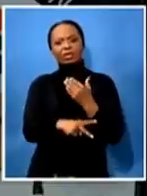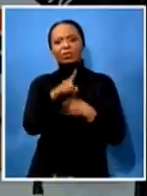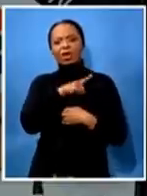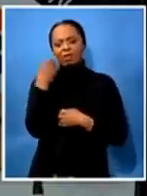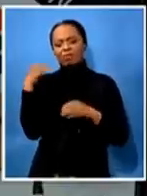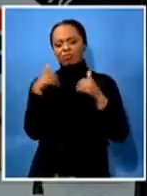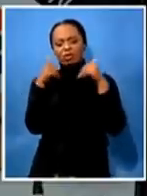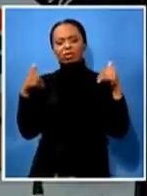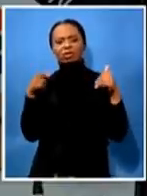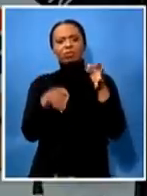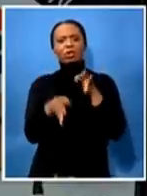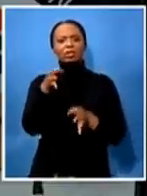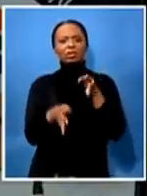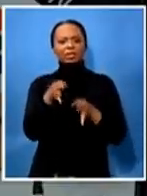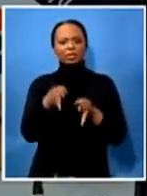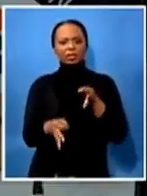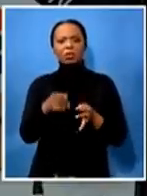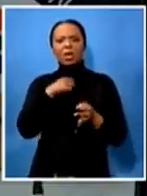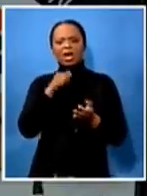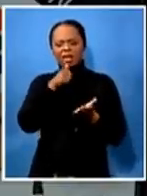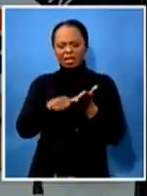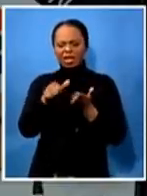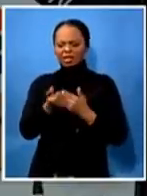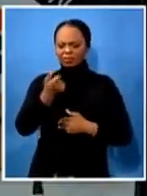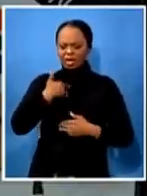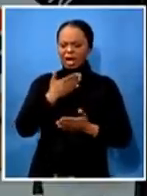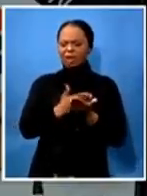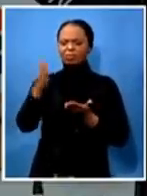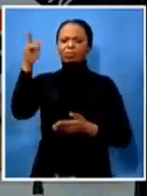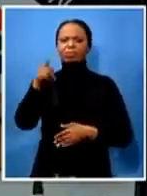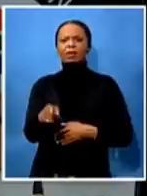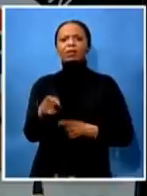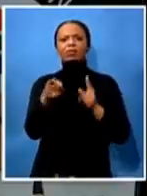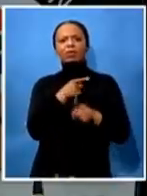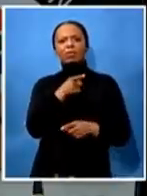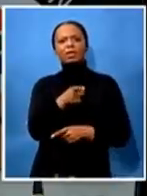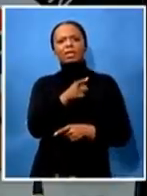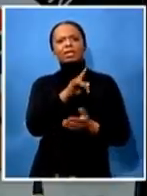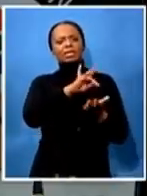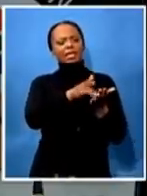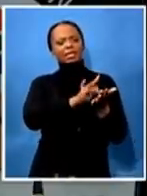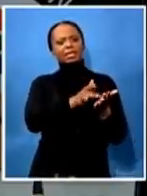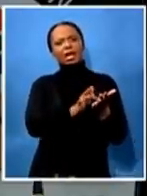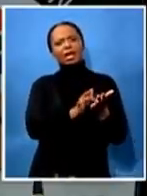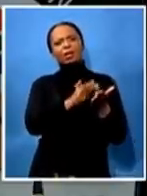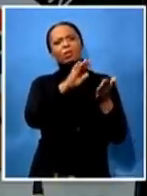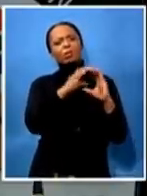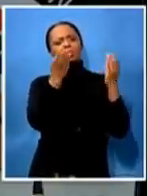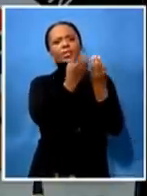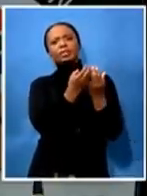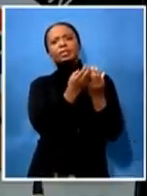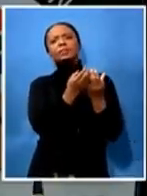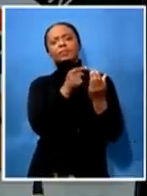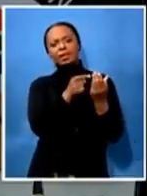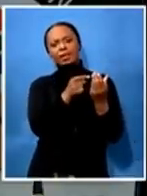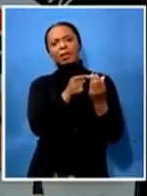dismissing me from the central committee of the south african communist party because of my loyalty to the movement and the leadership of the african national congress